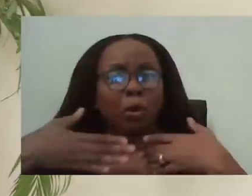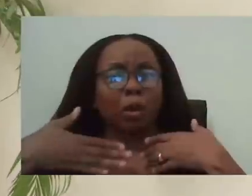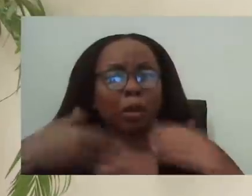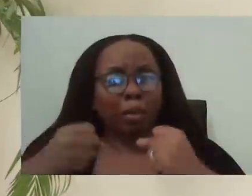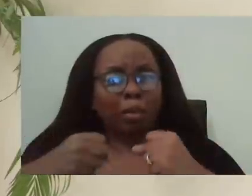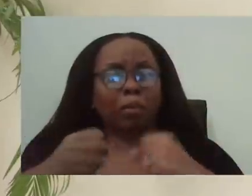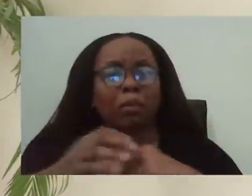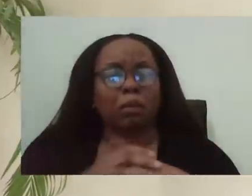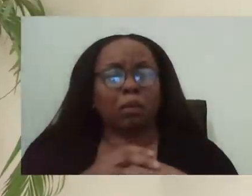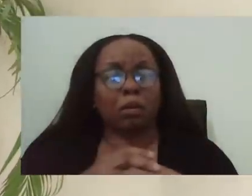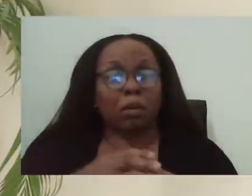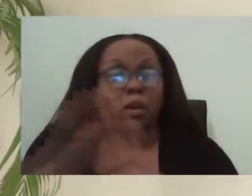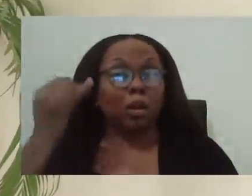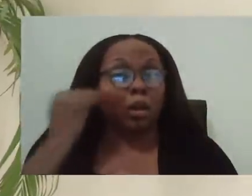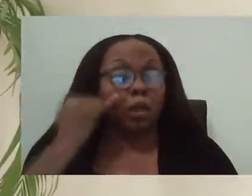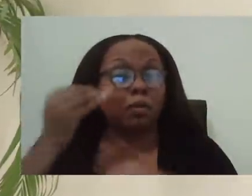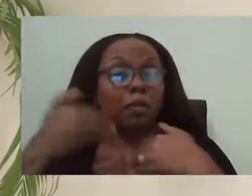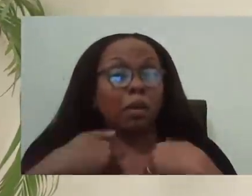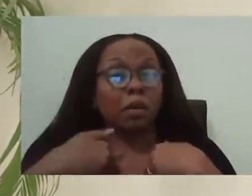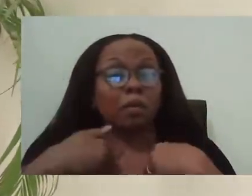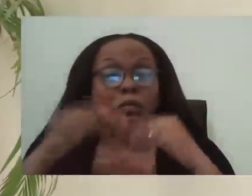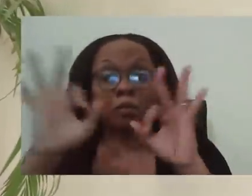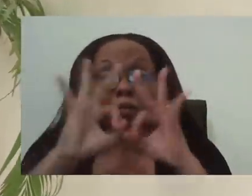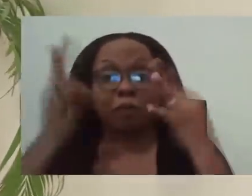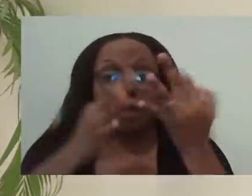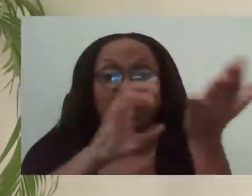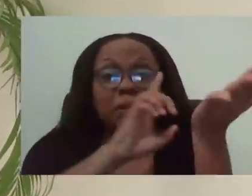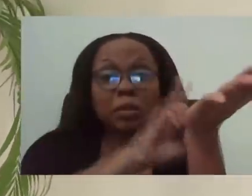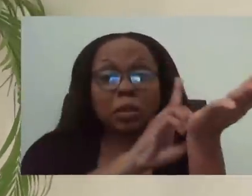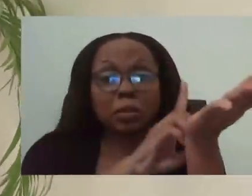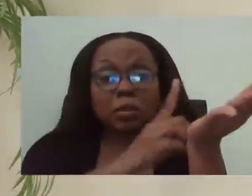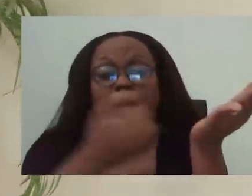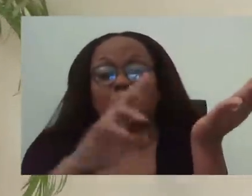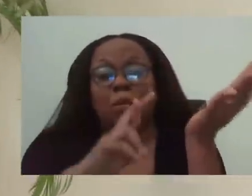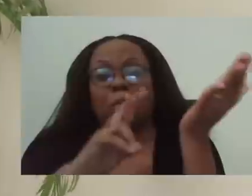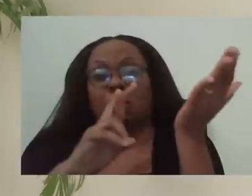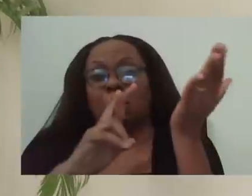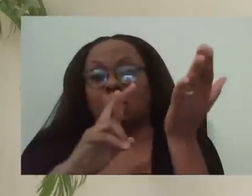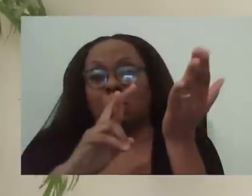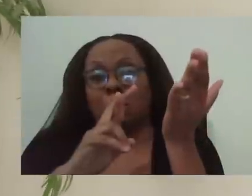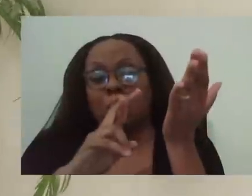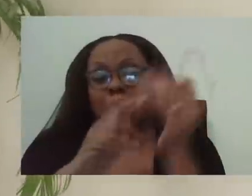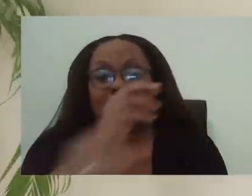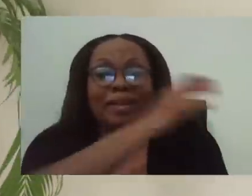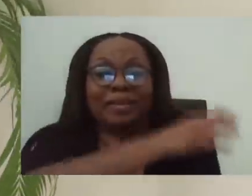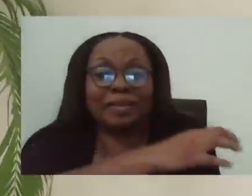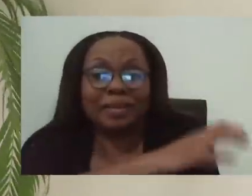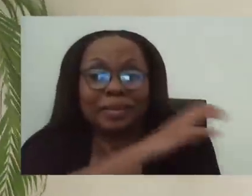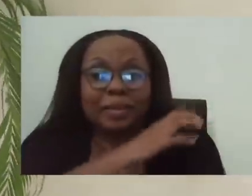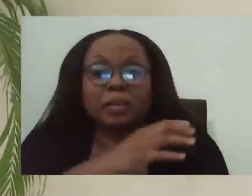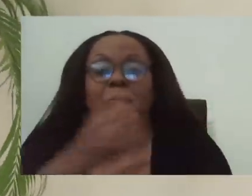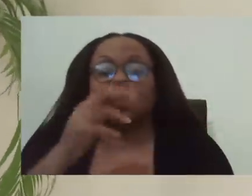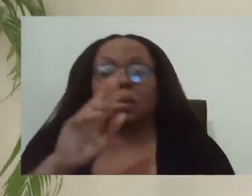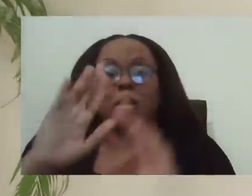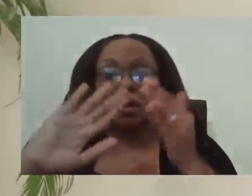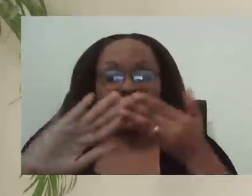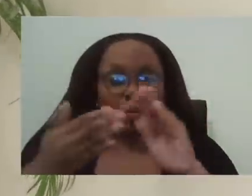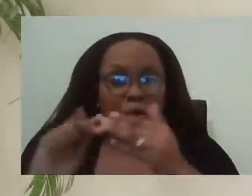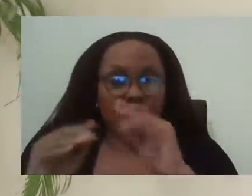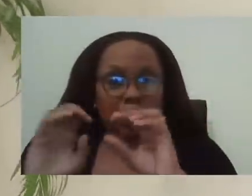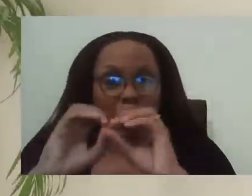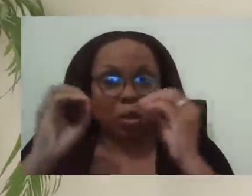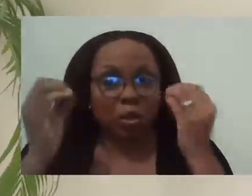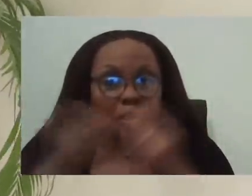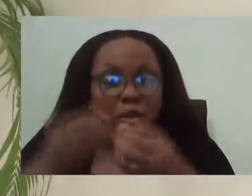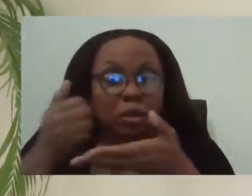using your family doctor or GP or polyclinic, utilizing community organizations that are out there to assist you. And,